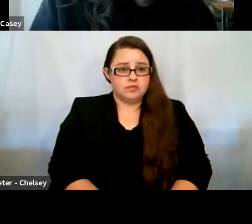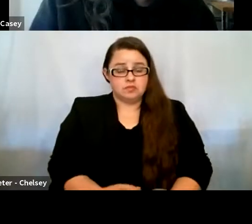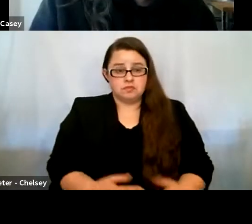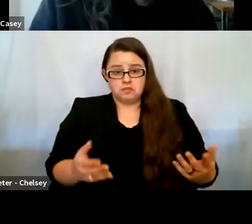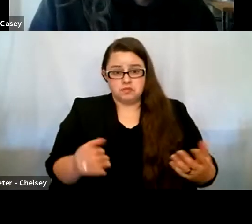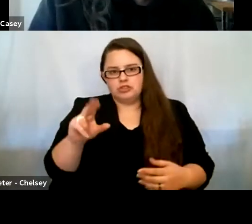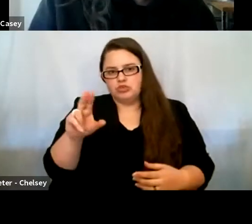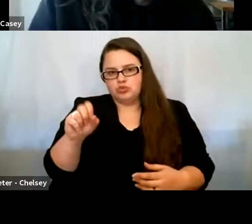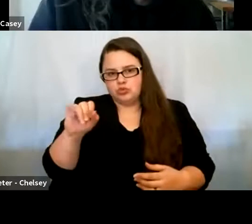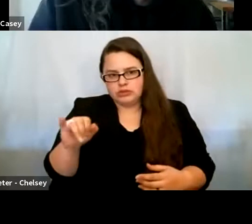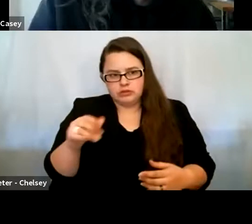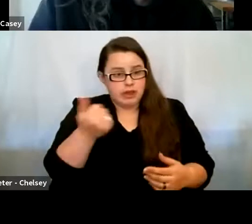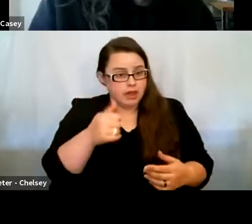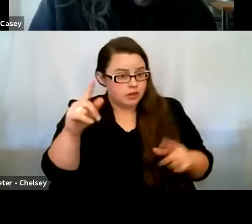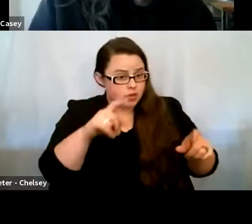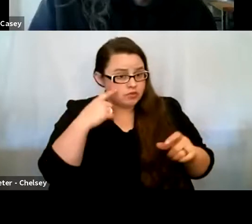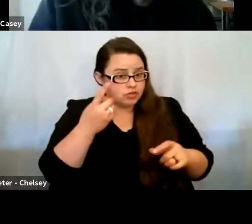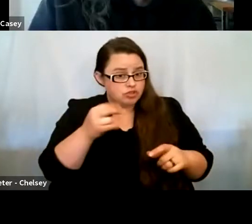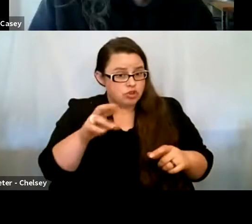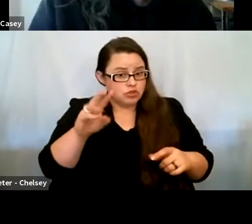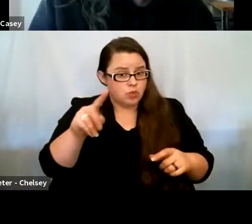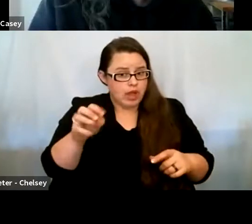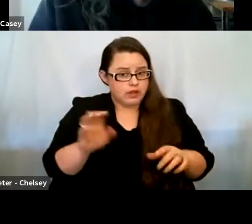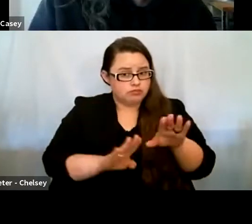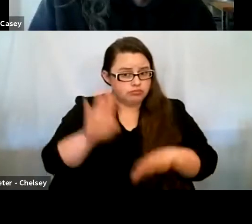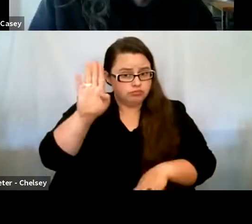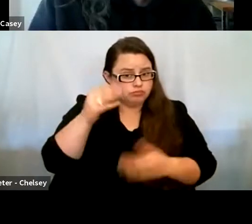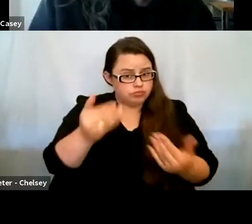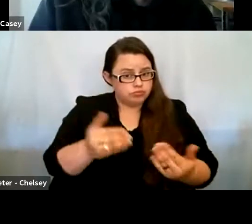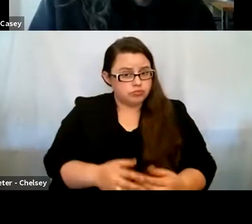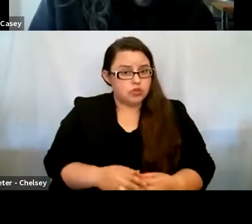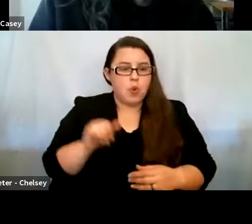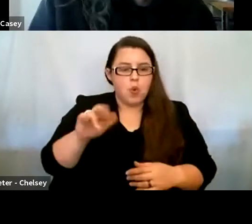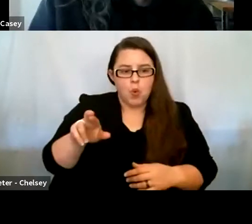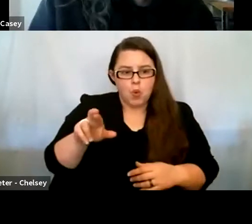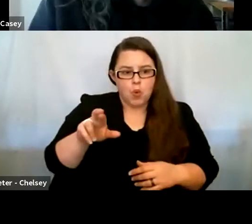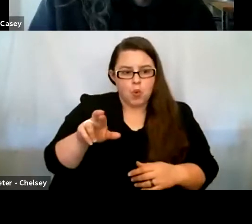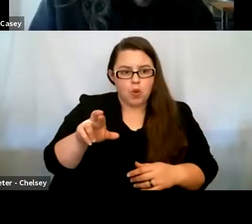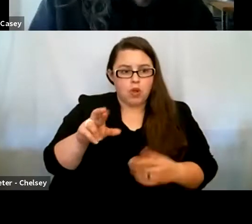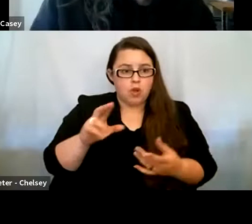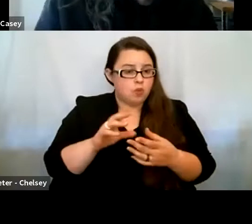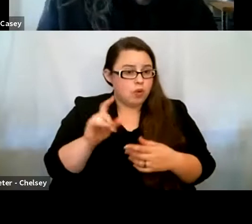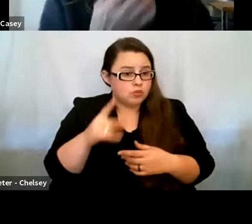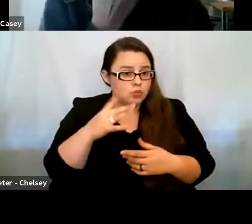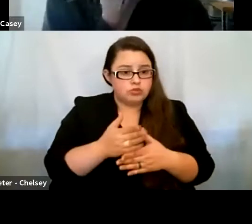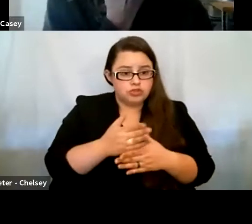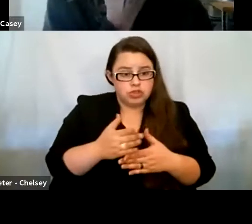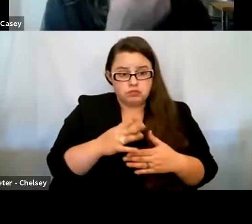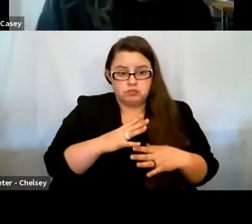go ahead and just raise your hand or not even a question. If you just want to share, Carrie,